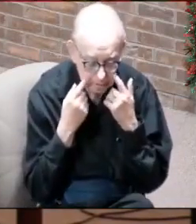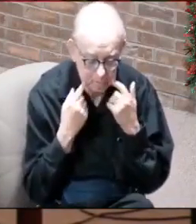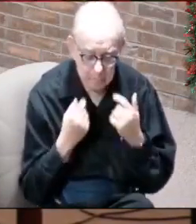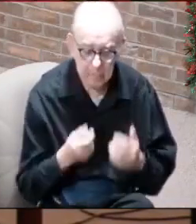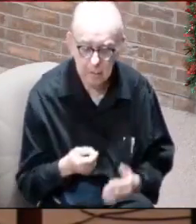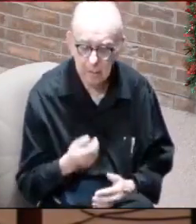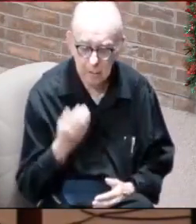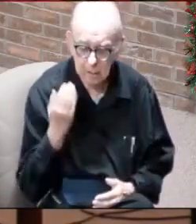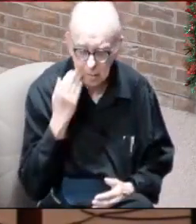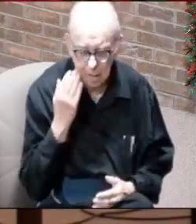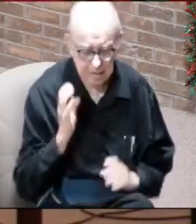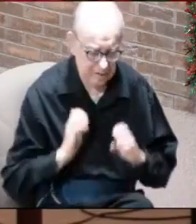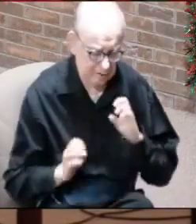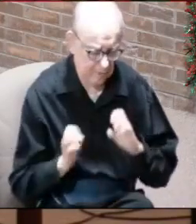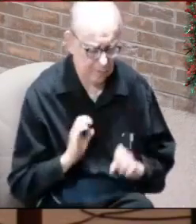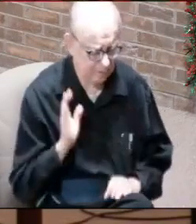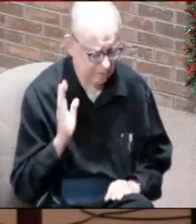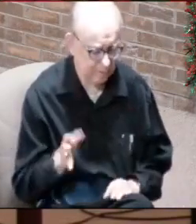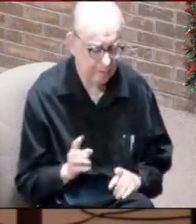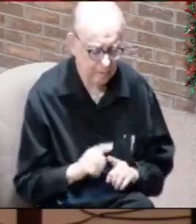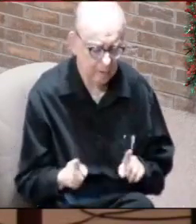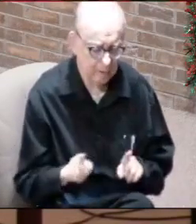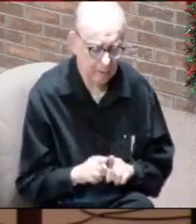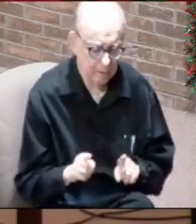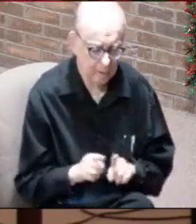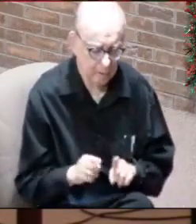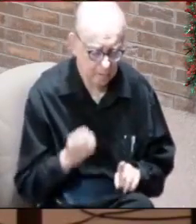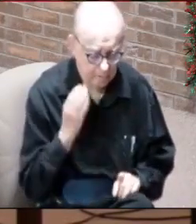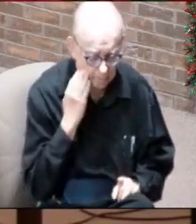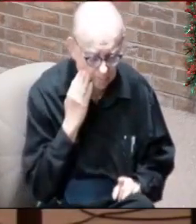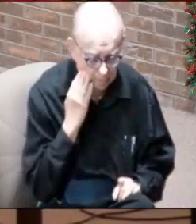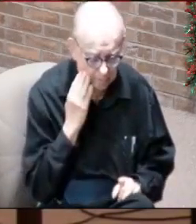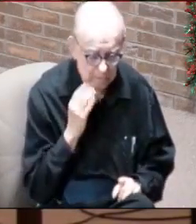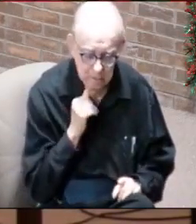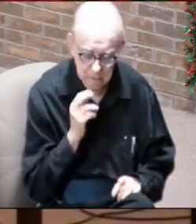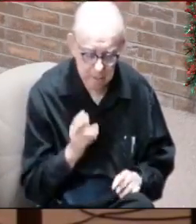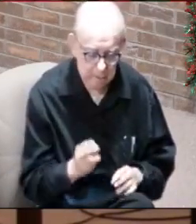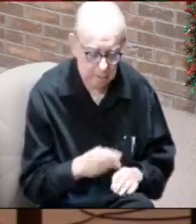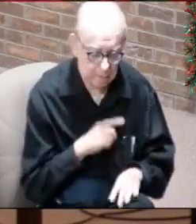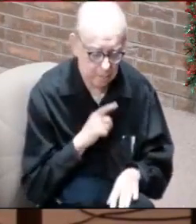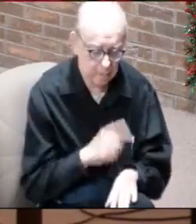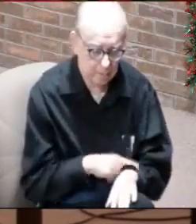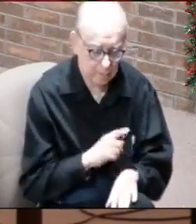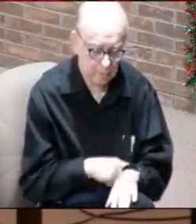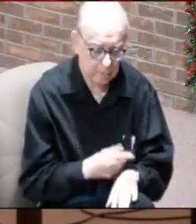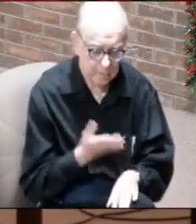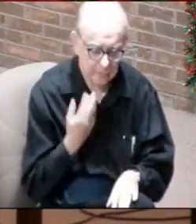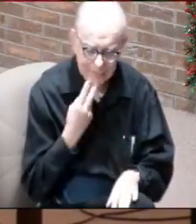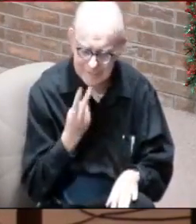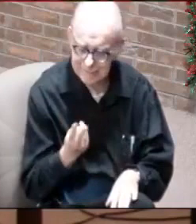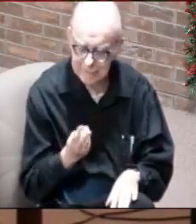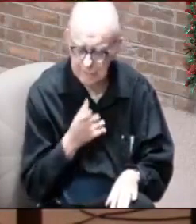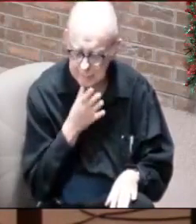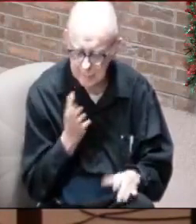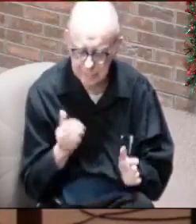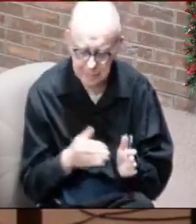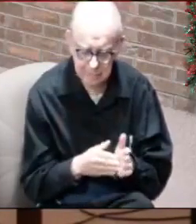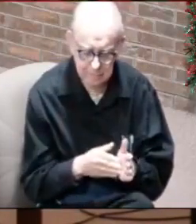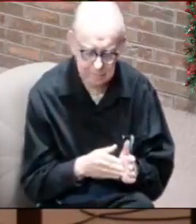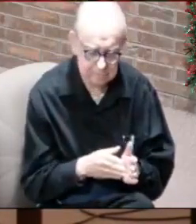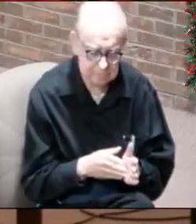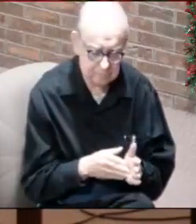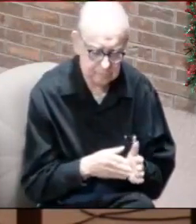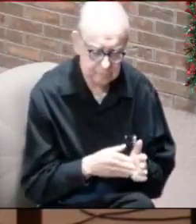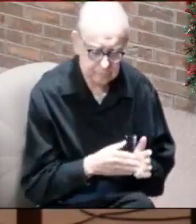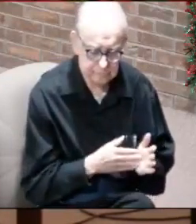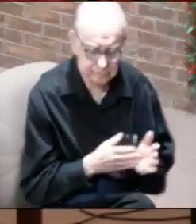You know, I'll get emotional. But I also know that it won't be long before I come and see her. Which brings us as